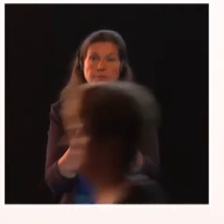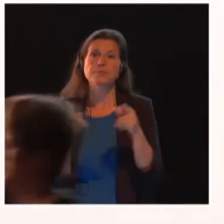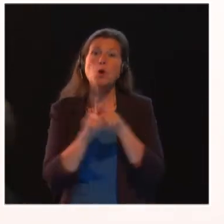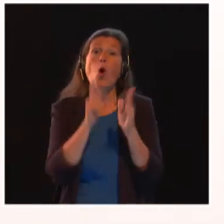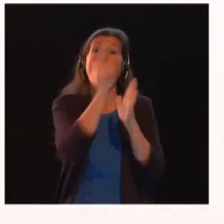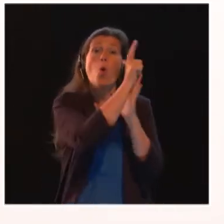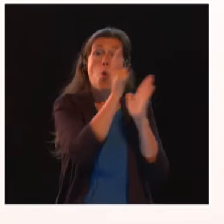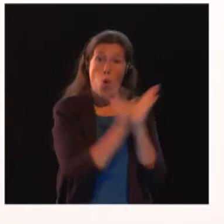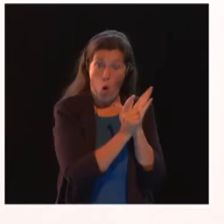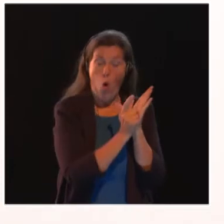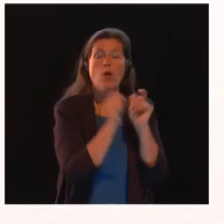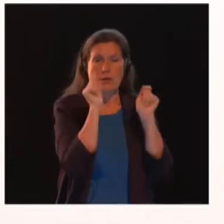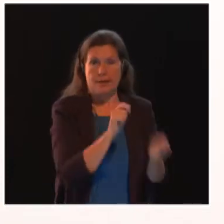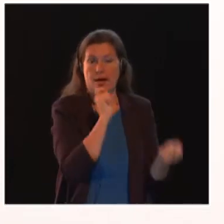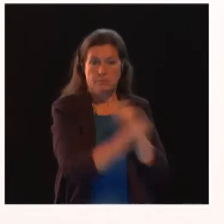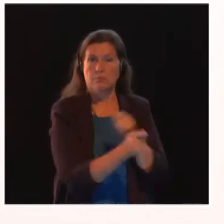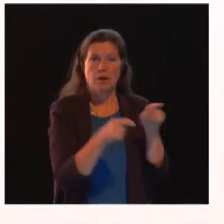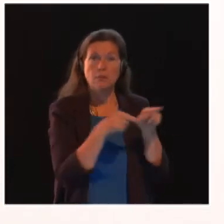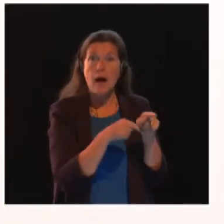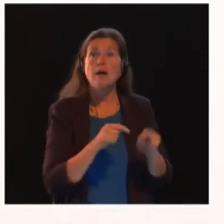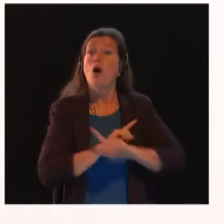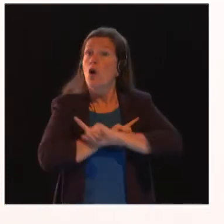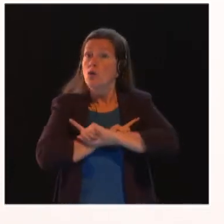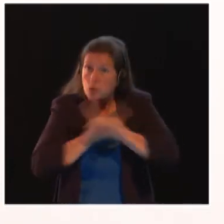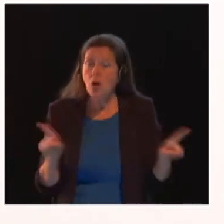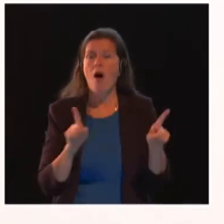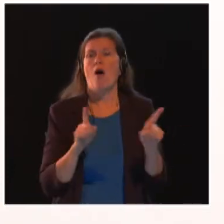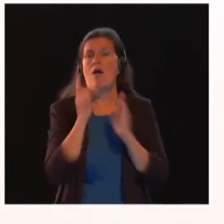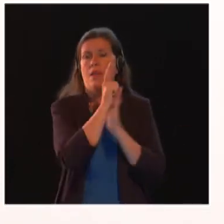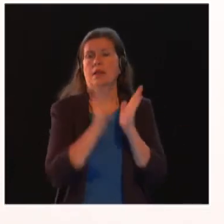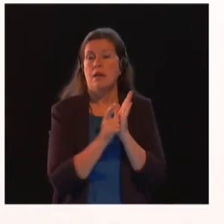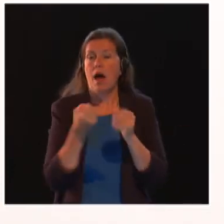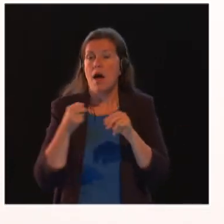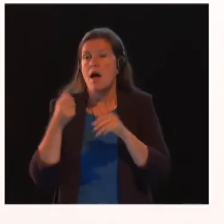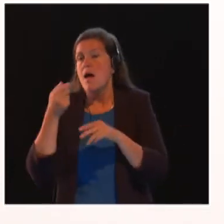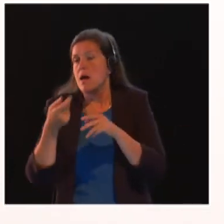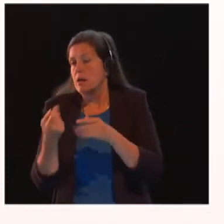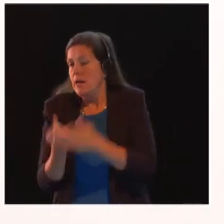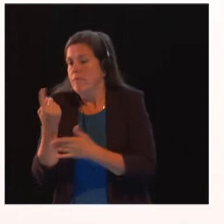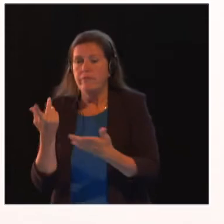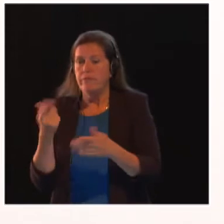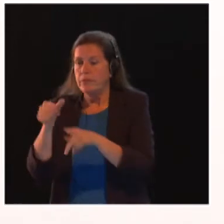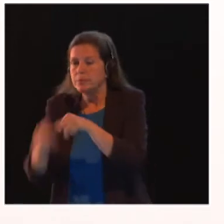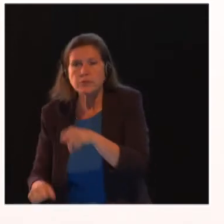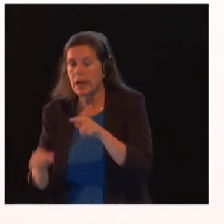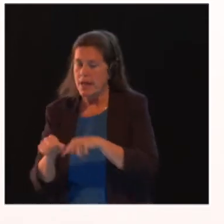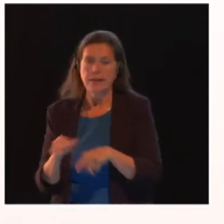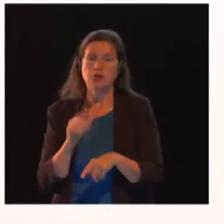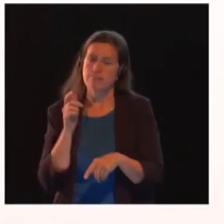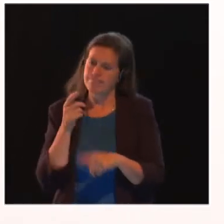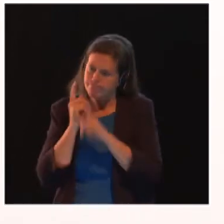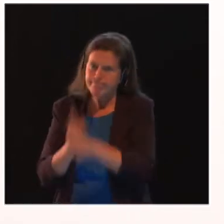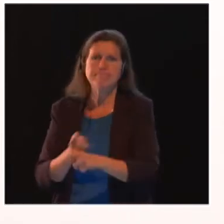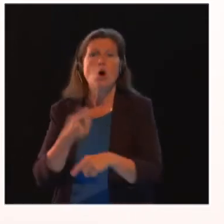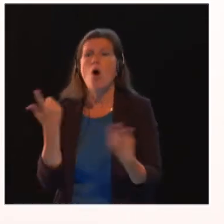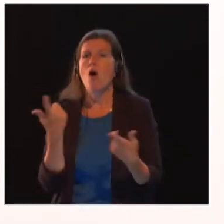that women have recourse, but also accompanying that with addressing the norms, the stereotypes at